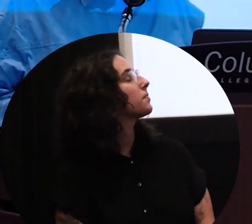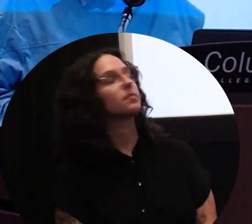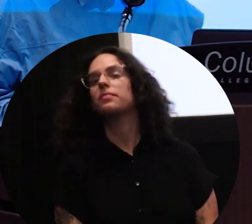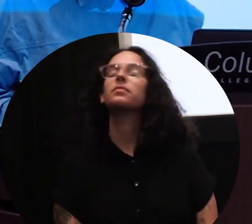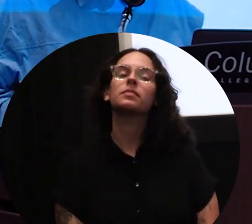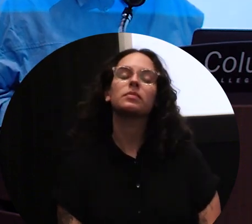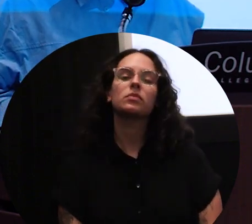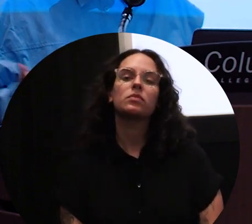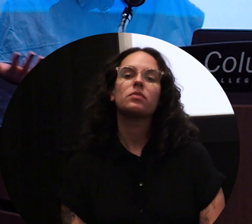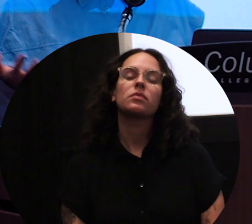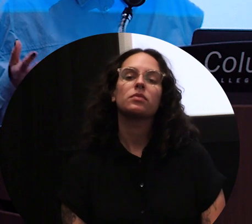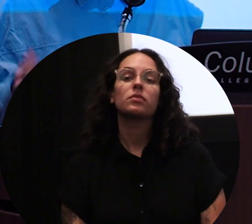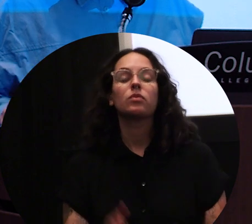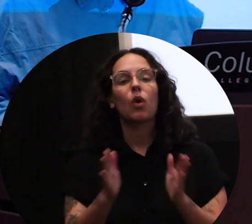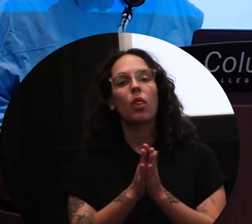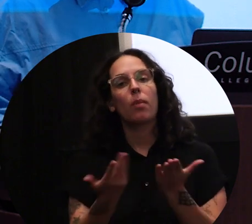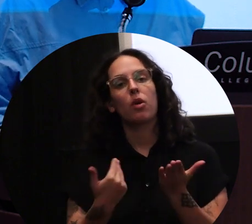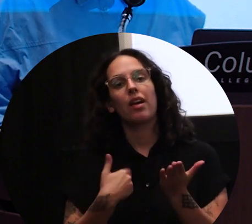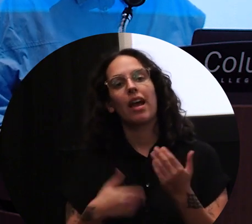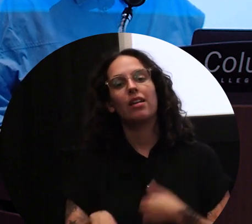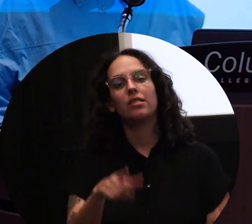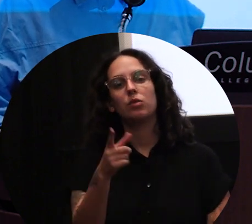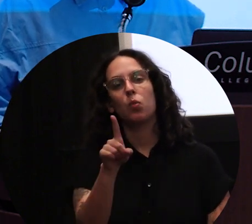And the book entails 130 pages.